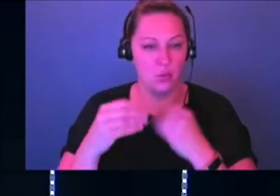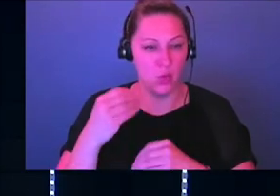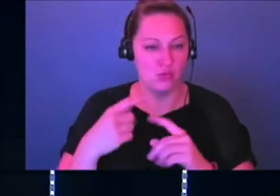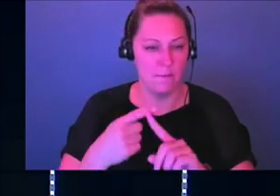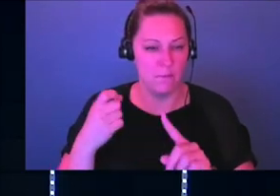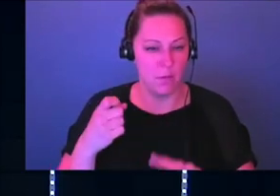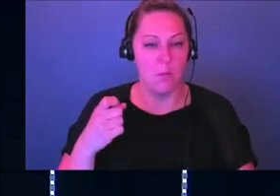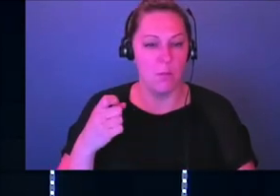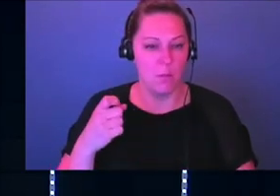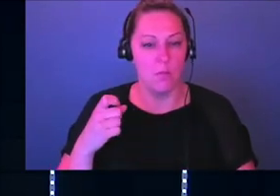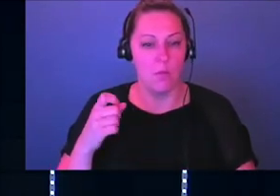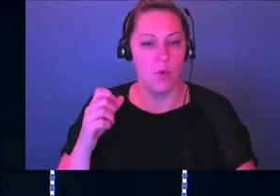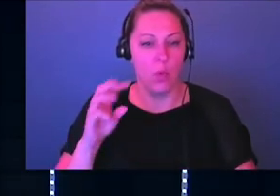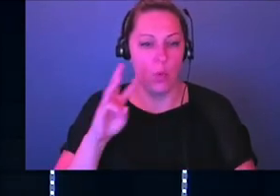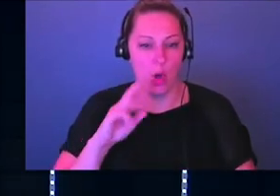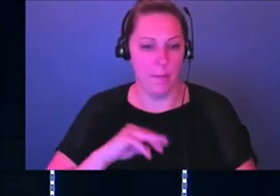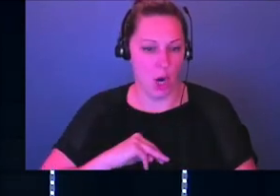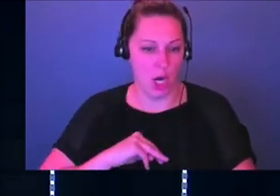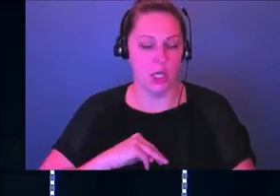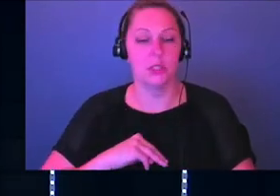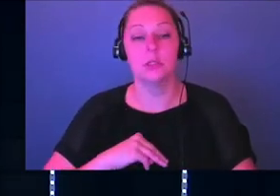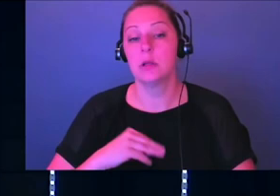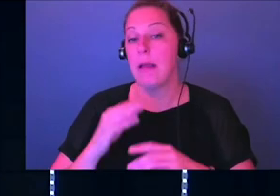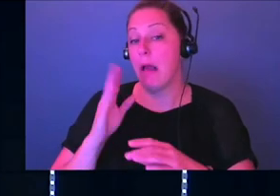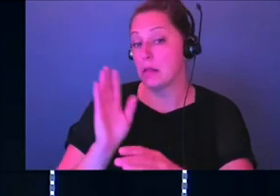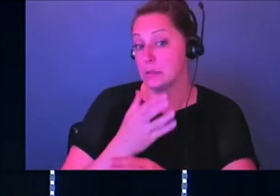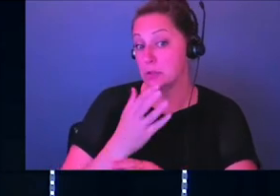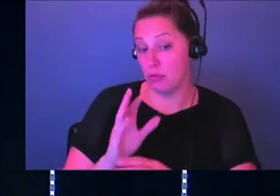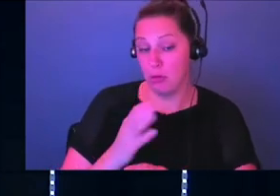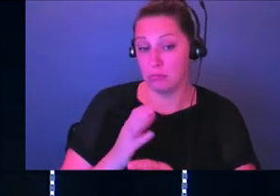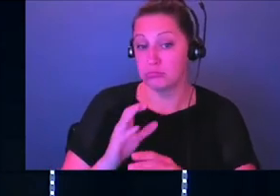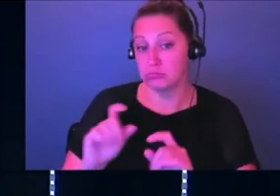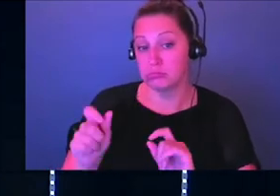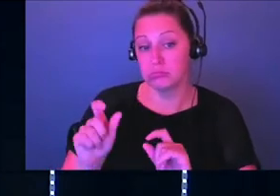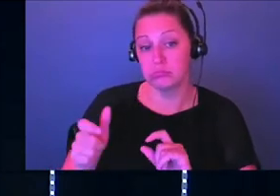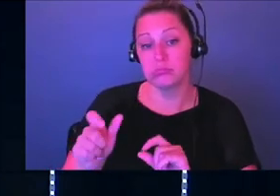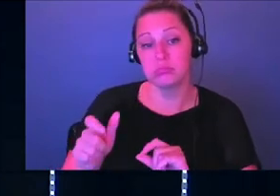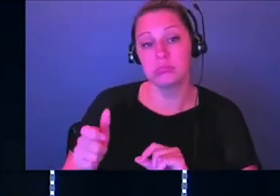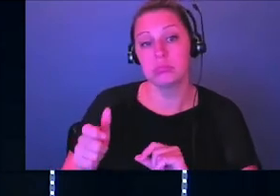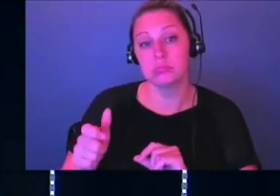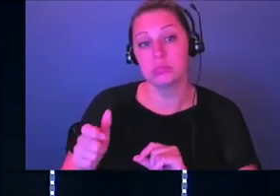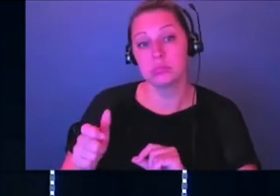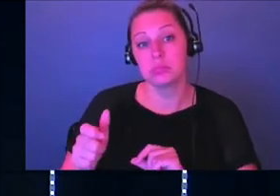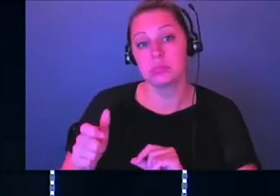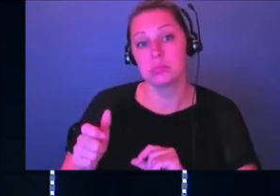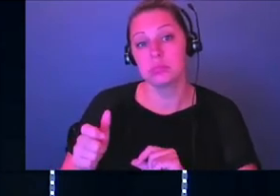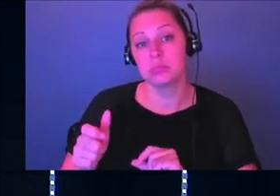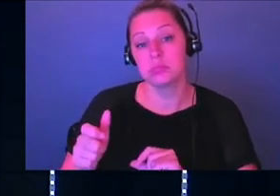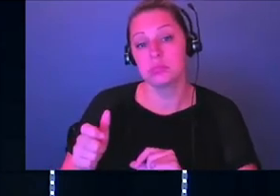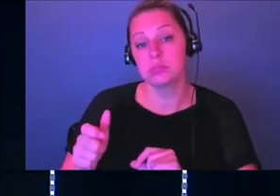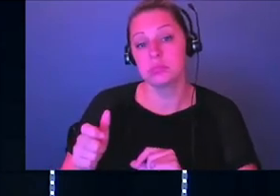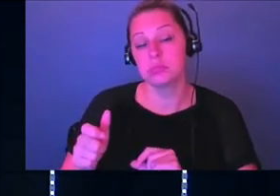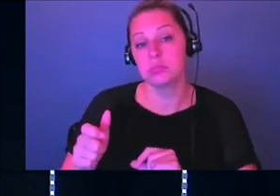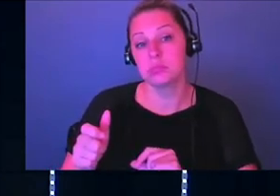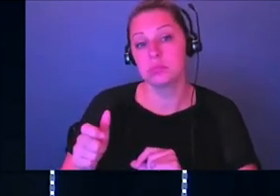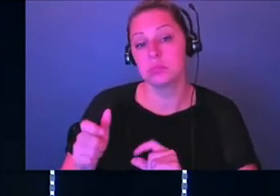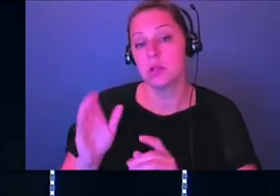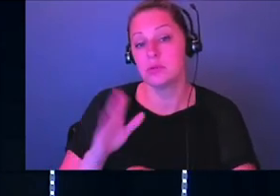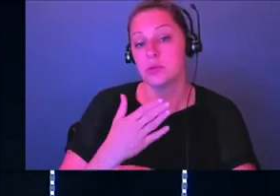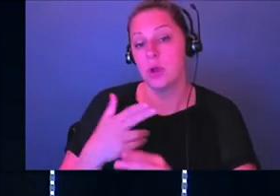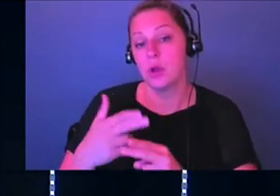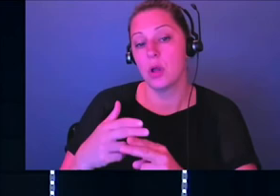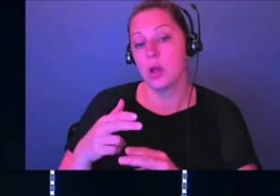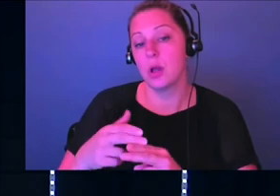I was just, we're in the car and we played a song on the, uh, Elevation and Maverick City music album, uh, Old Church Basement. And there's a song called